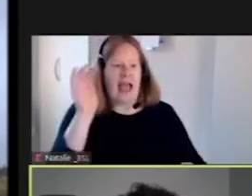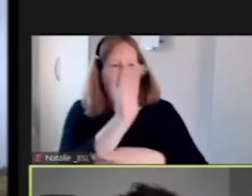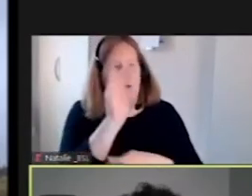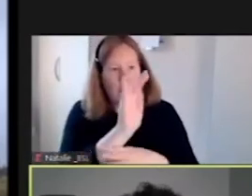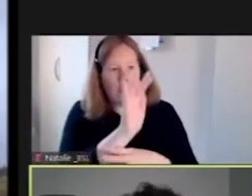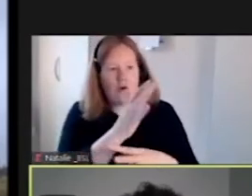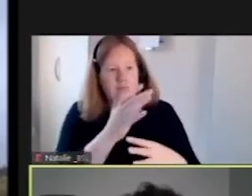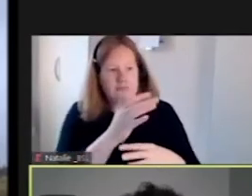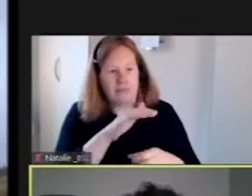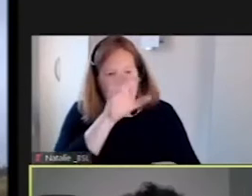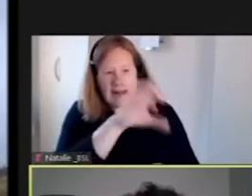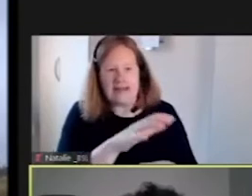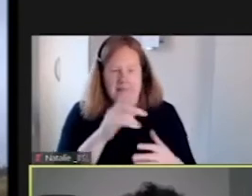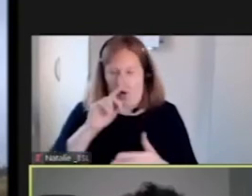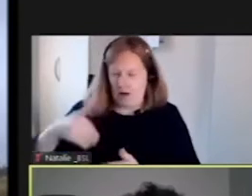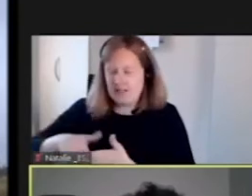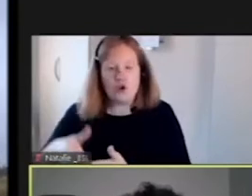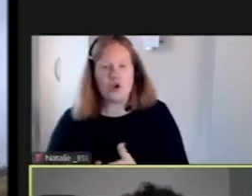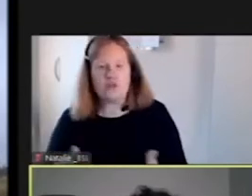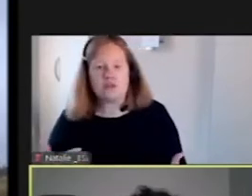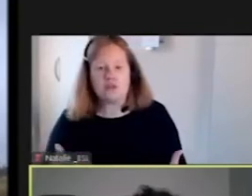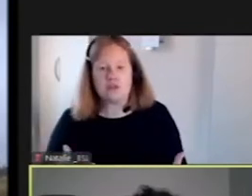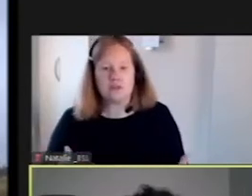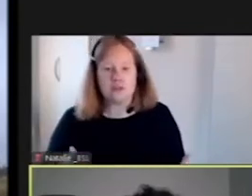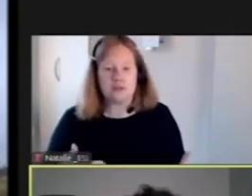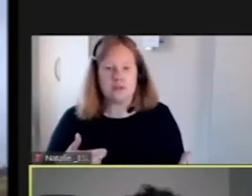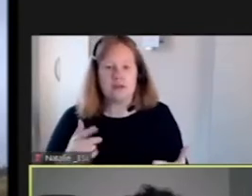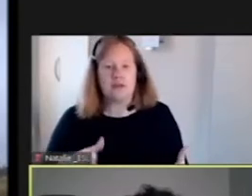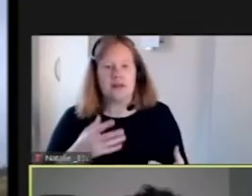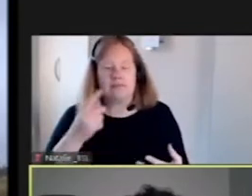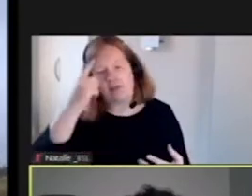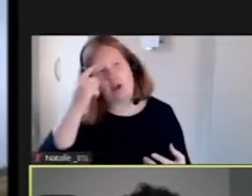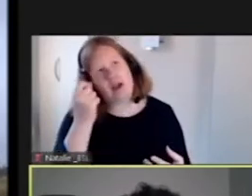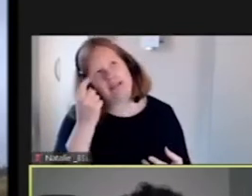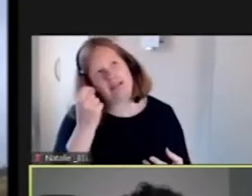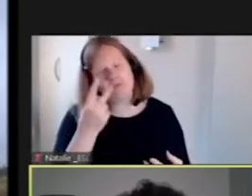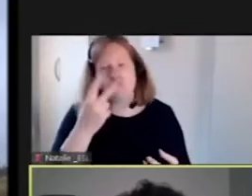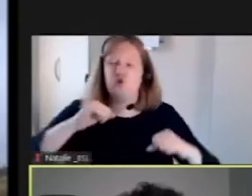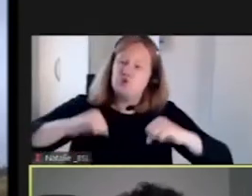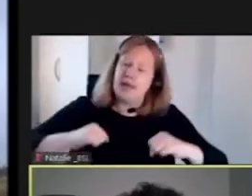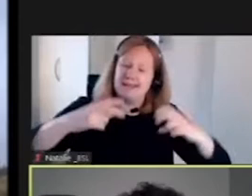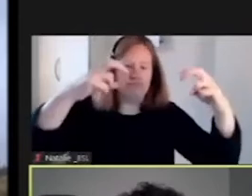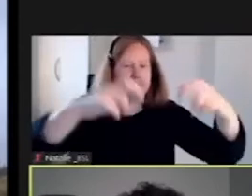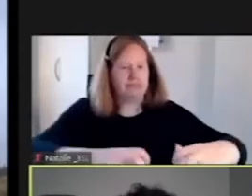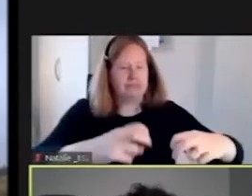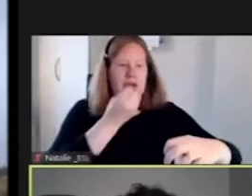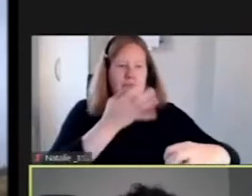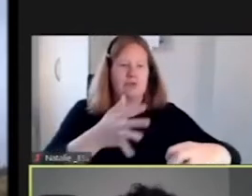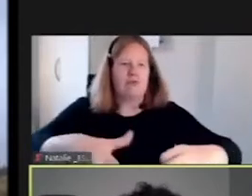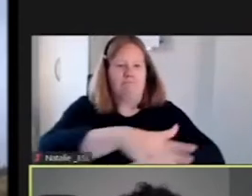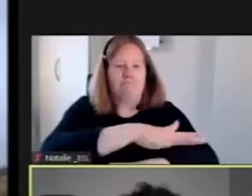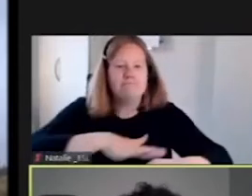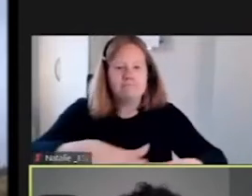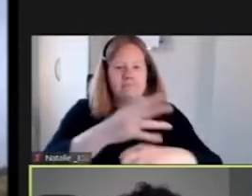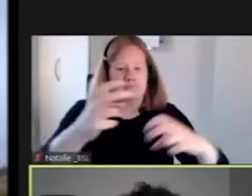and I just had the idea to take two chairs, set them up in somewhere beautiful and